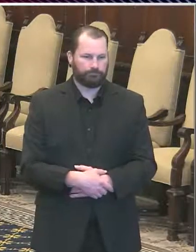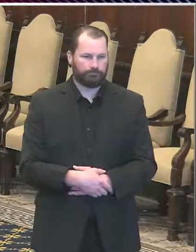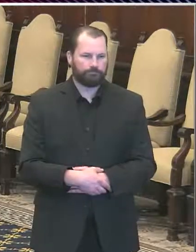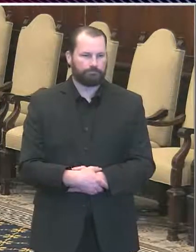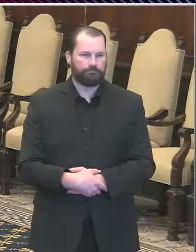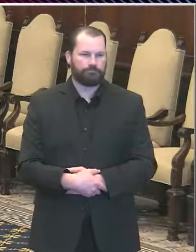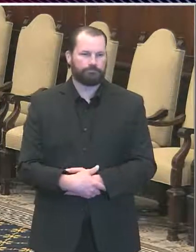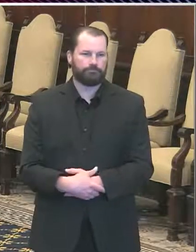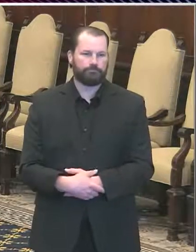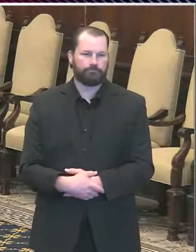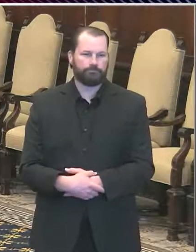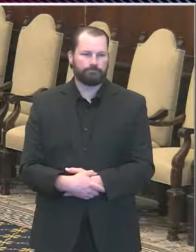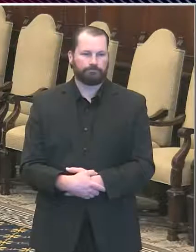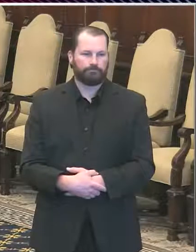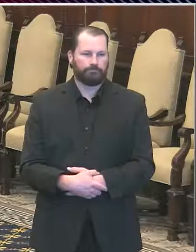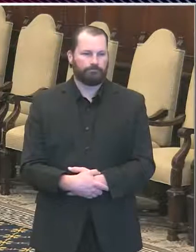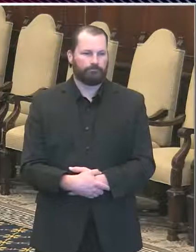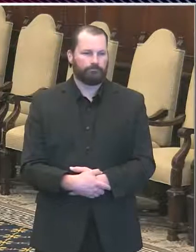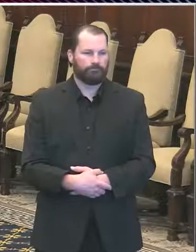on the decision of the